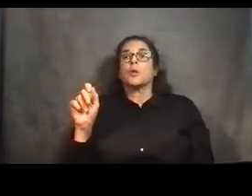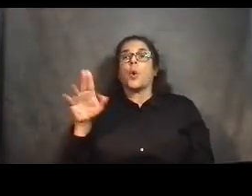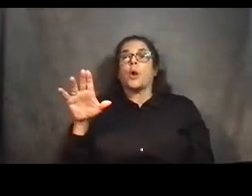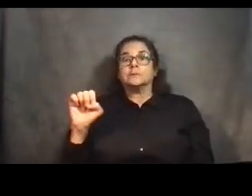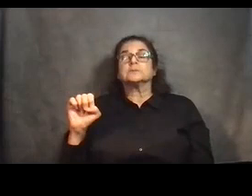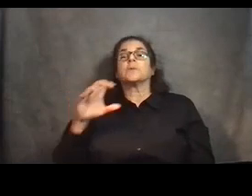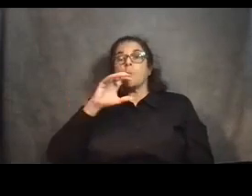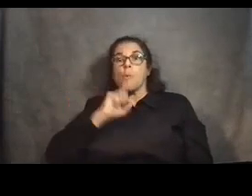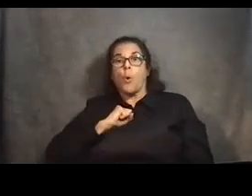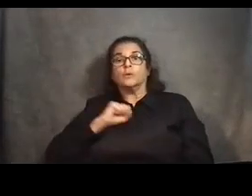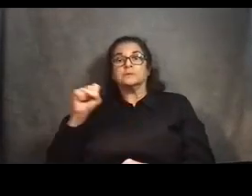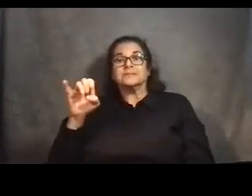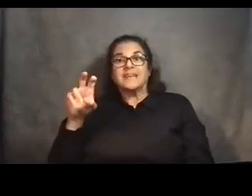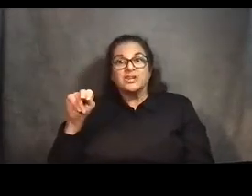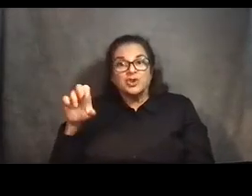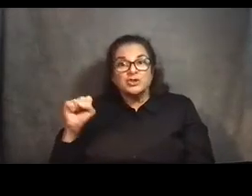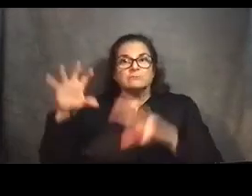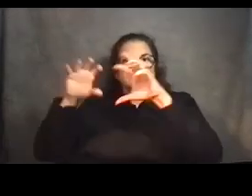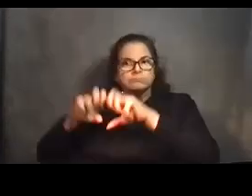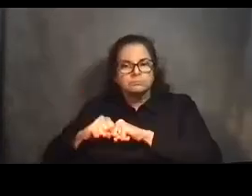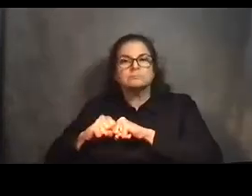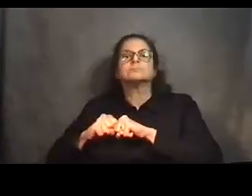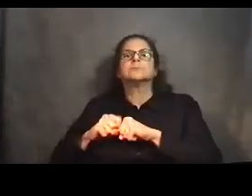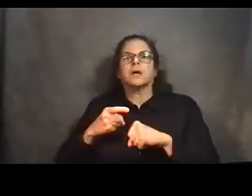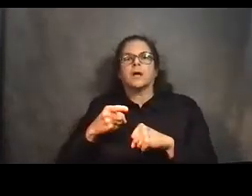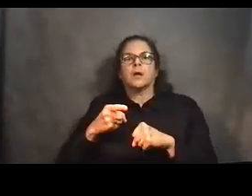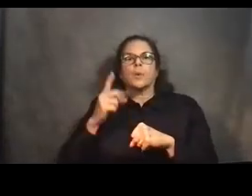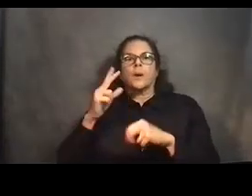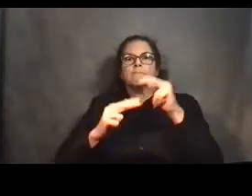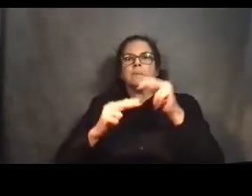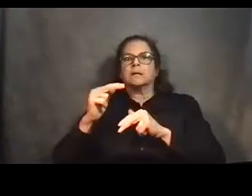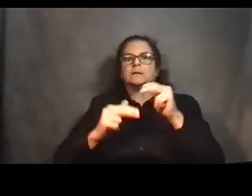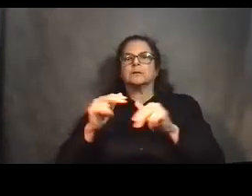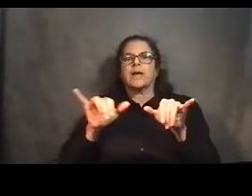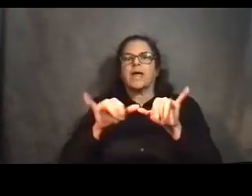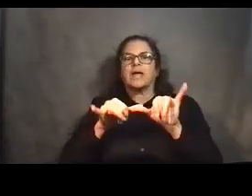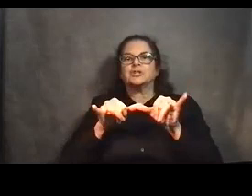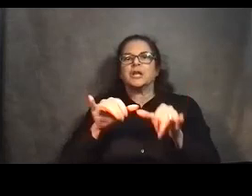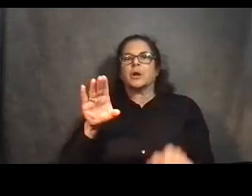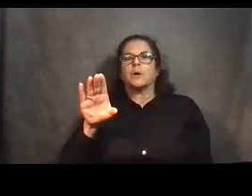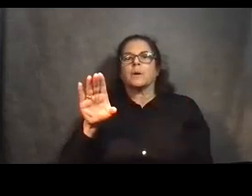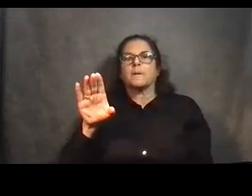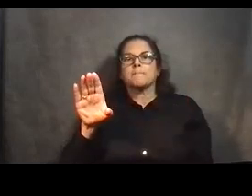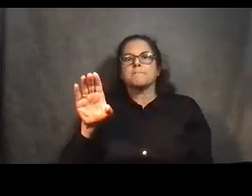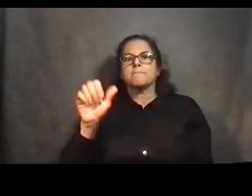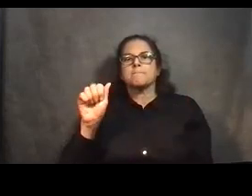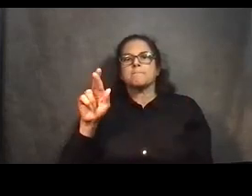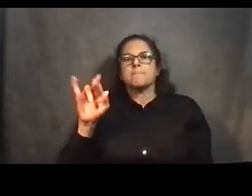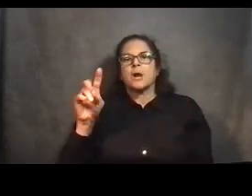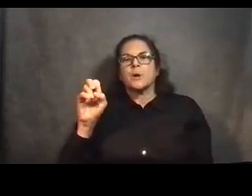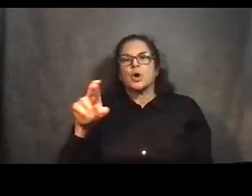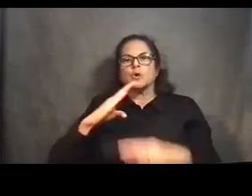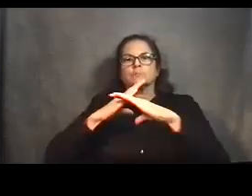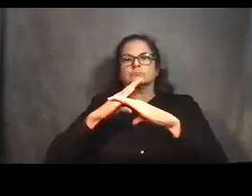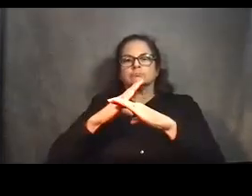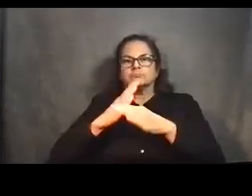90% complete working on installing our engineered barrier. Now the engineered barrier serves two main purposes. It provides